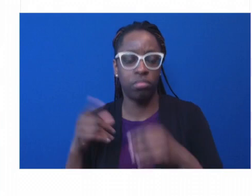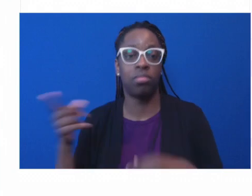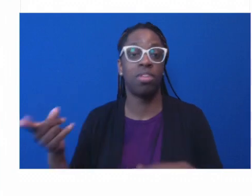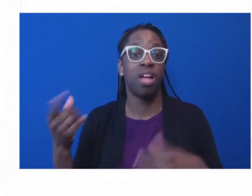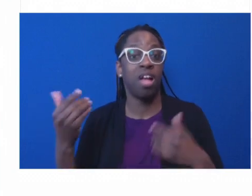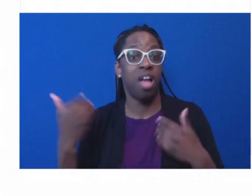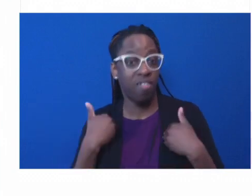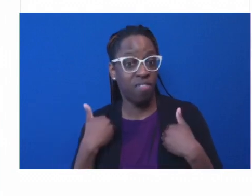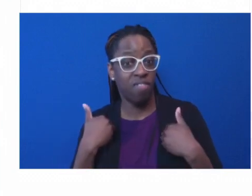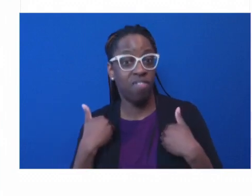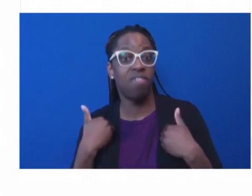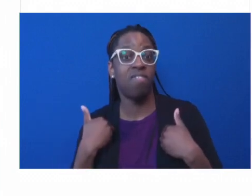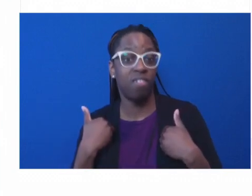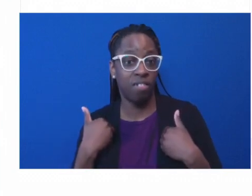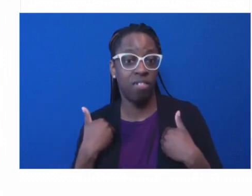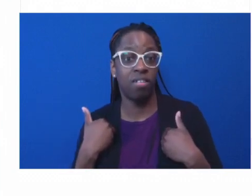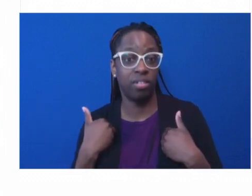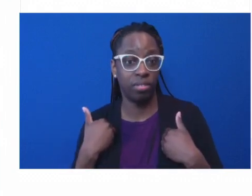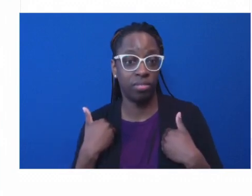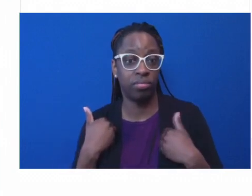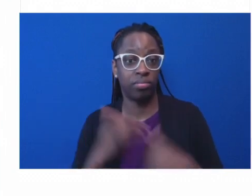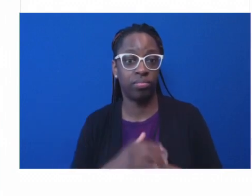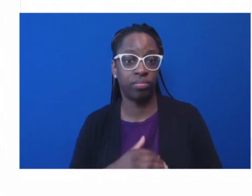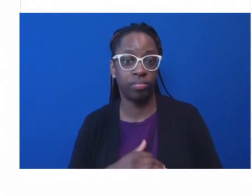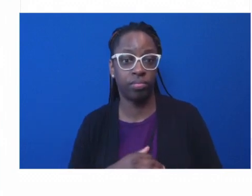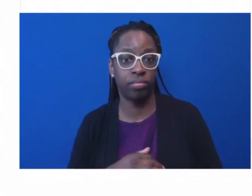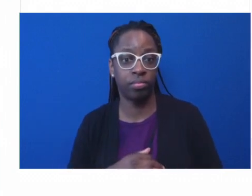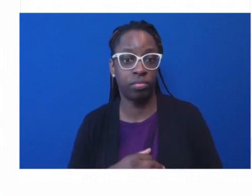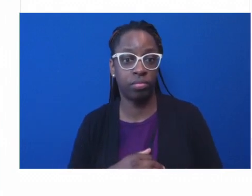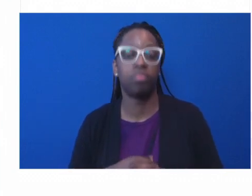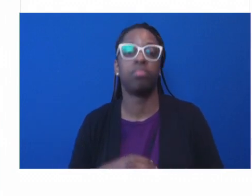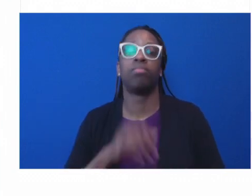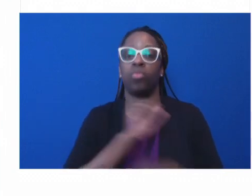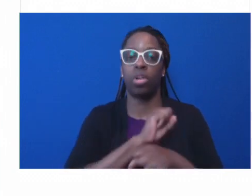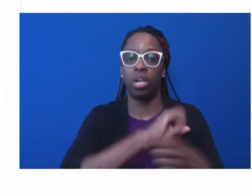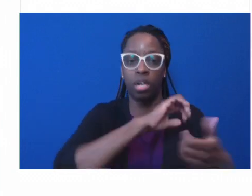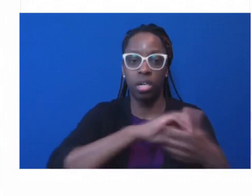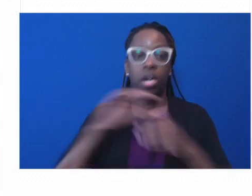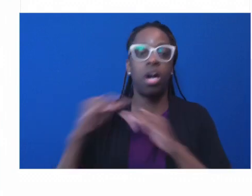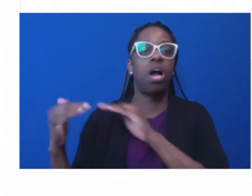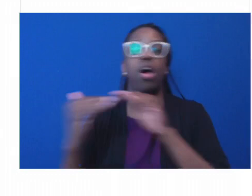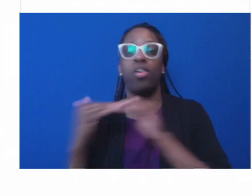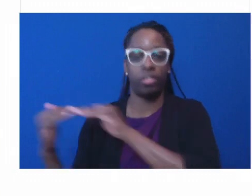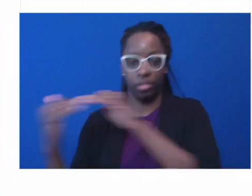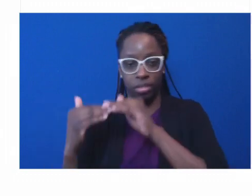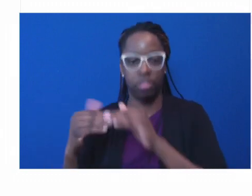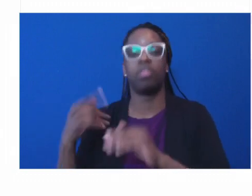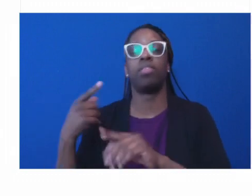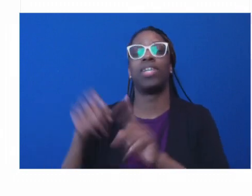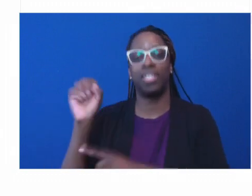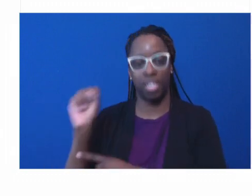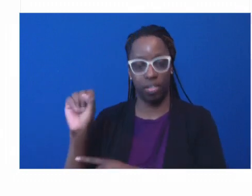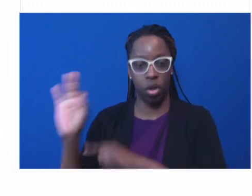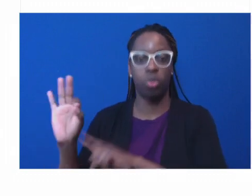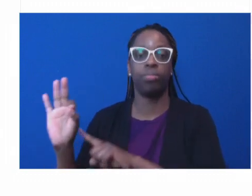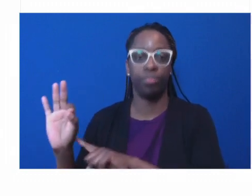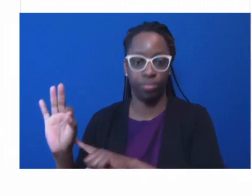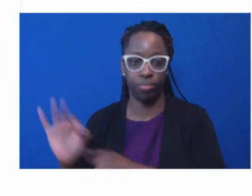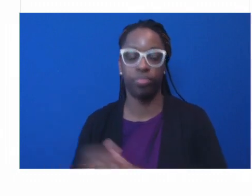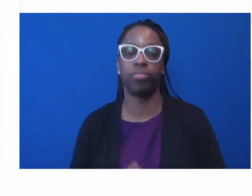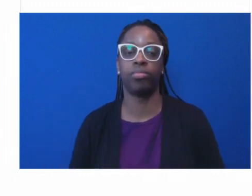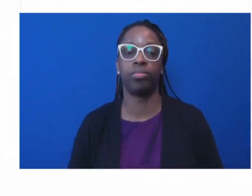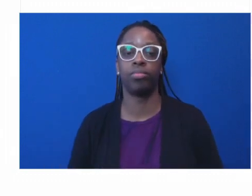one and a half miles of Latino history, culture, and languages, which became a Petri dish for COVID and the community itself of 25